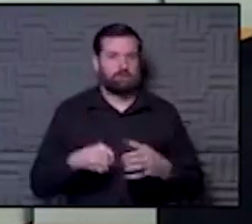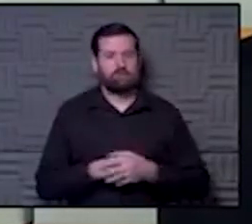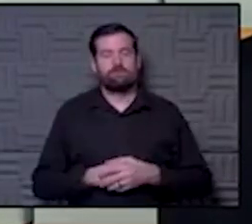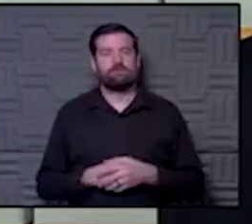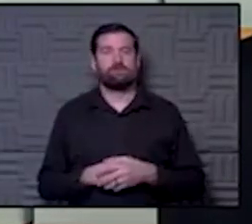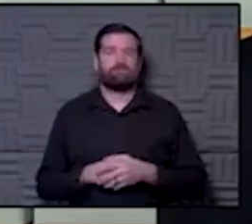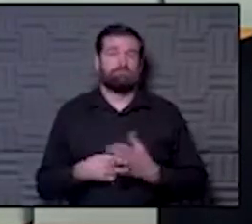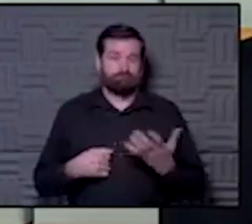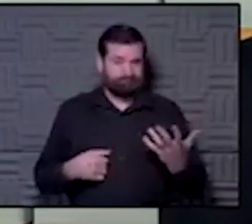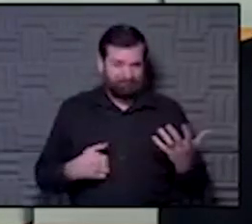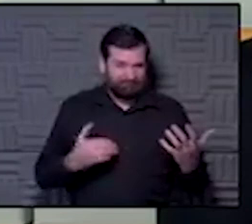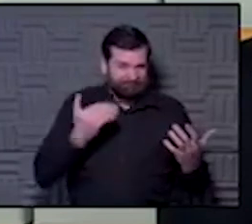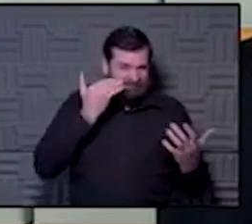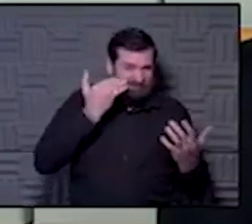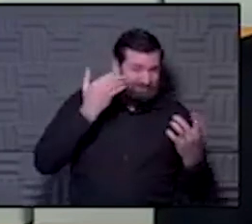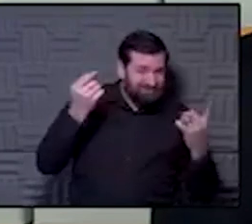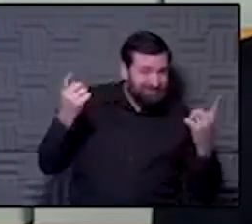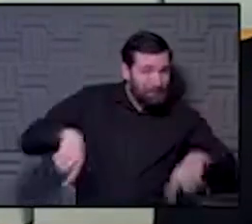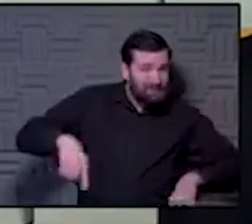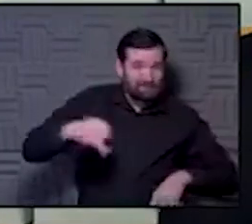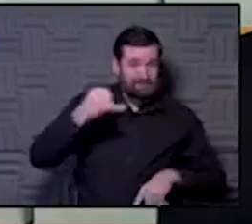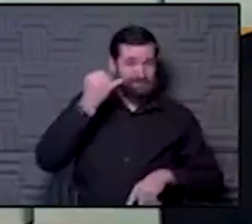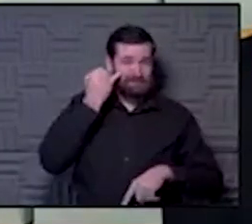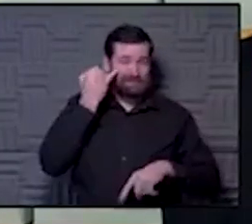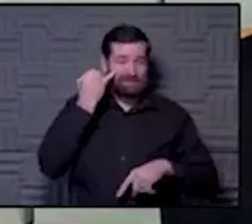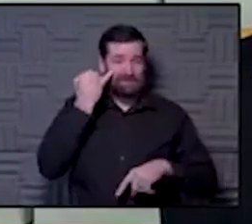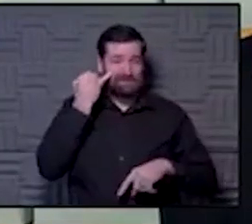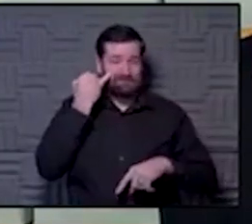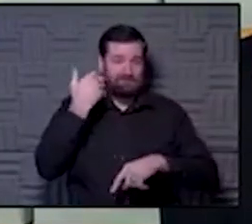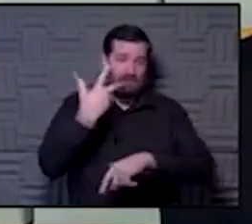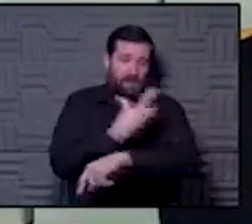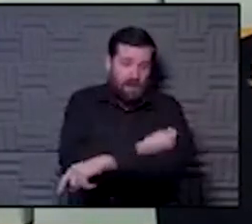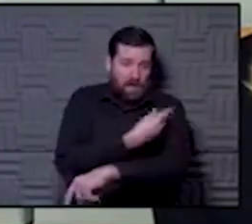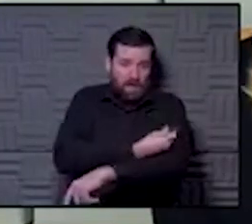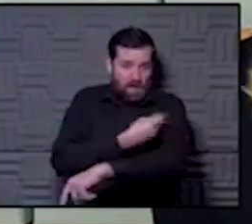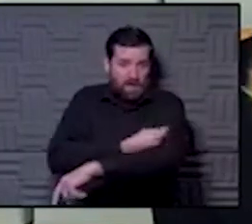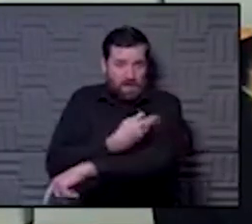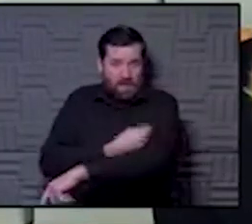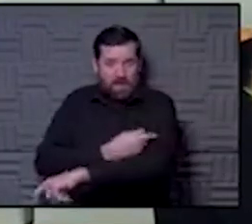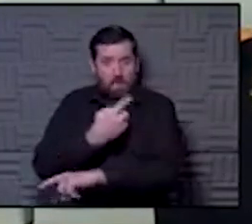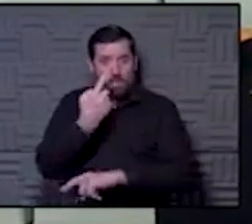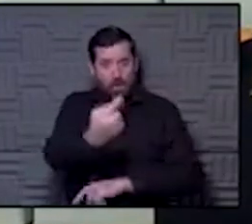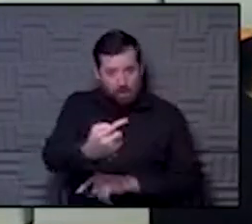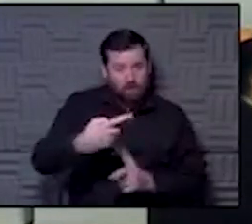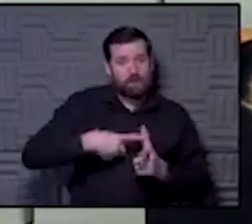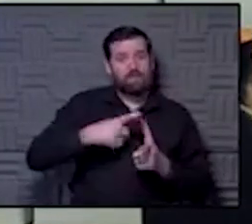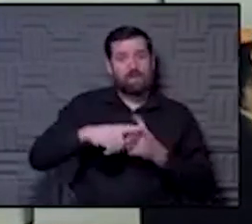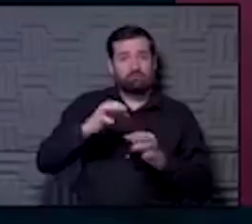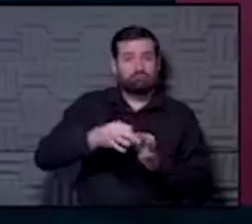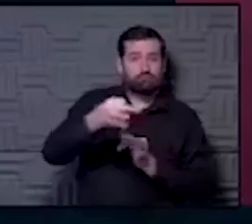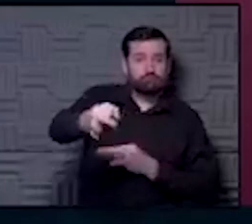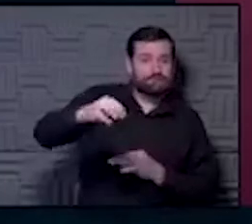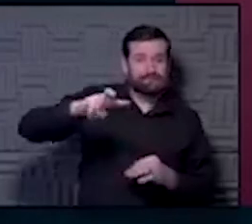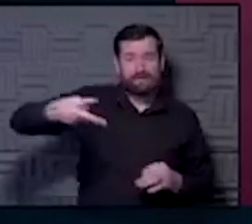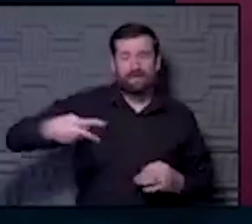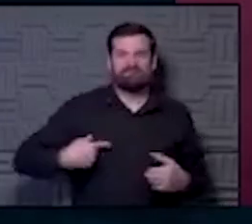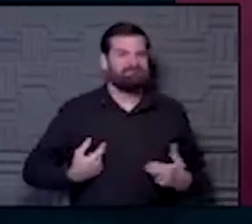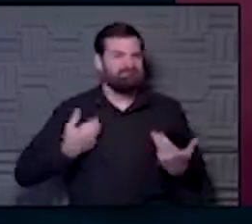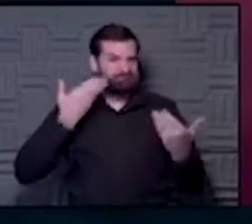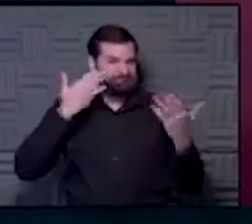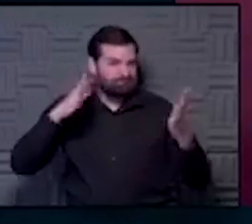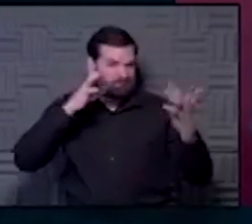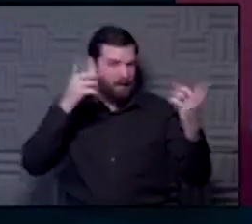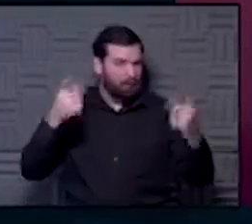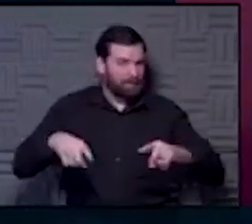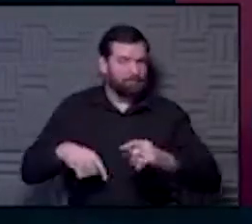really don't know what would happen if we immunized everybody with one dose and delayed that second dose. You know, the other